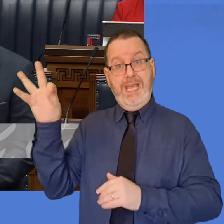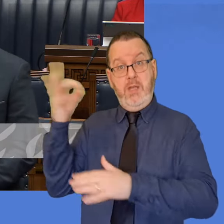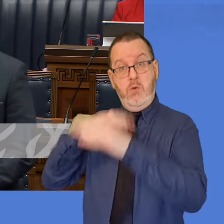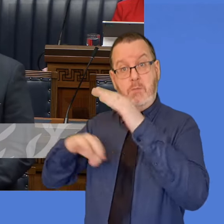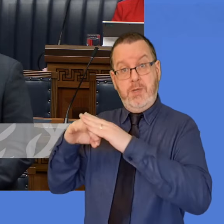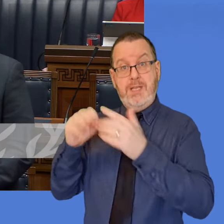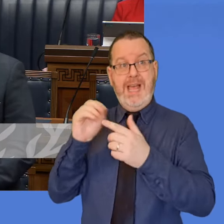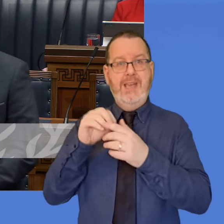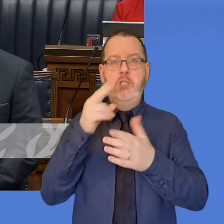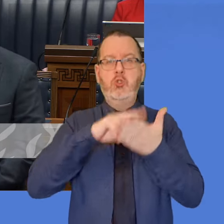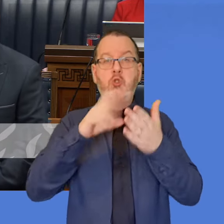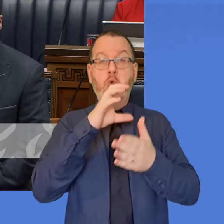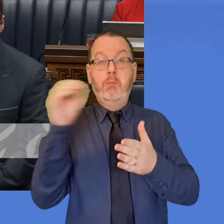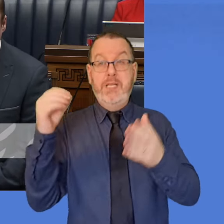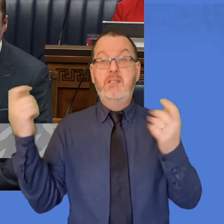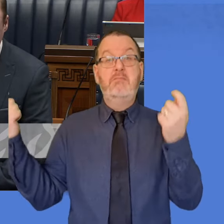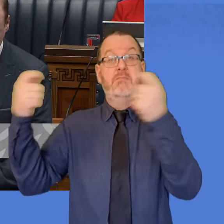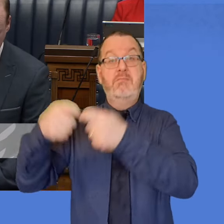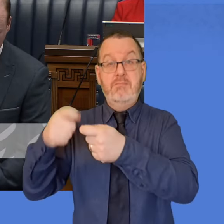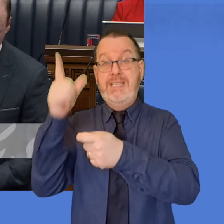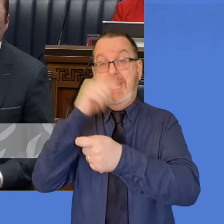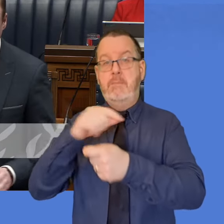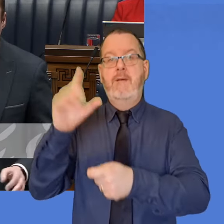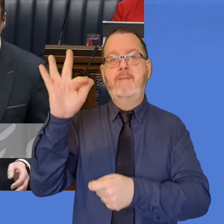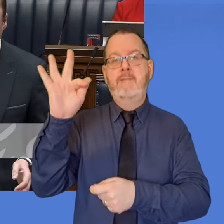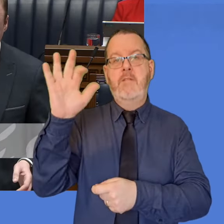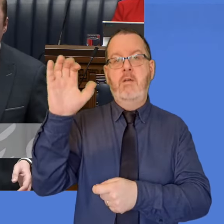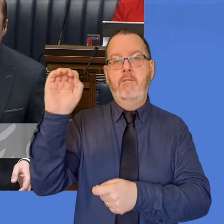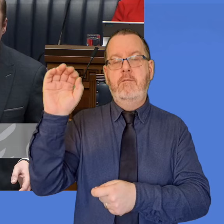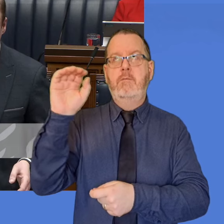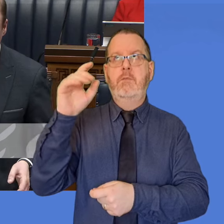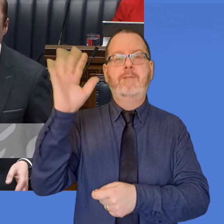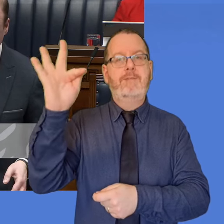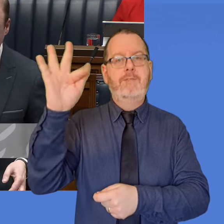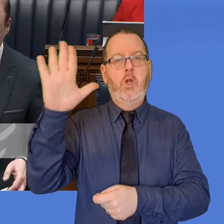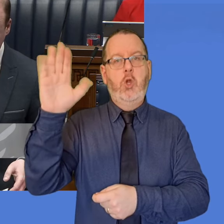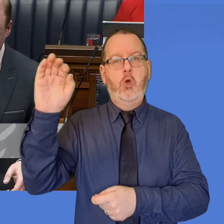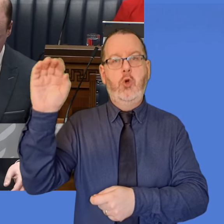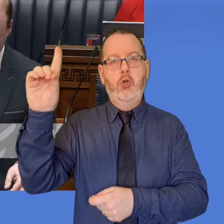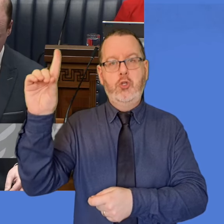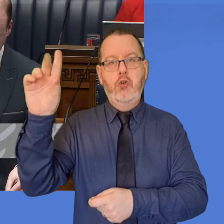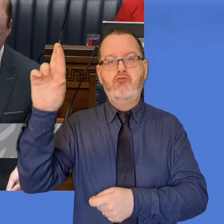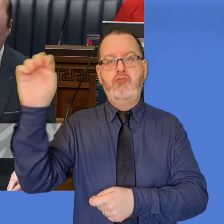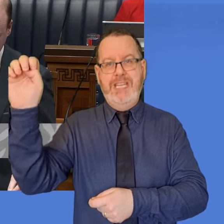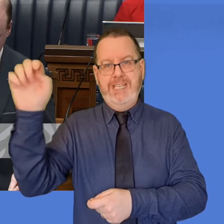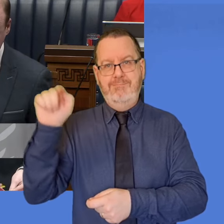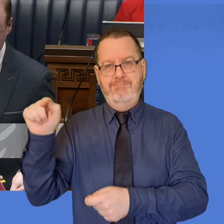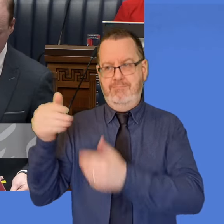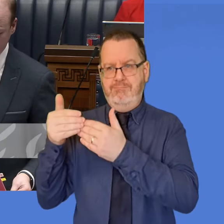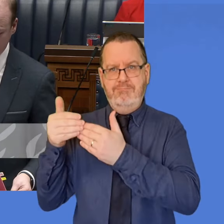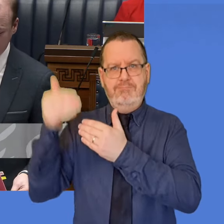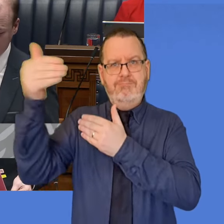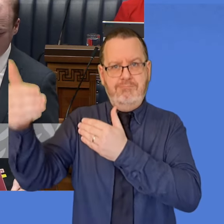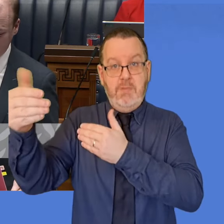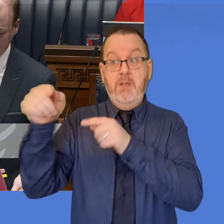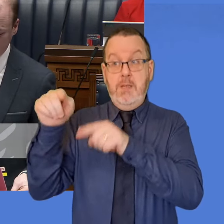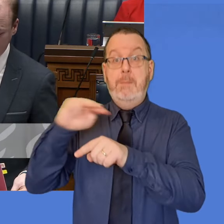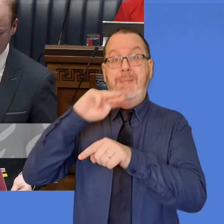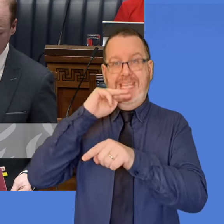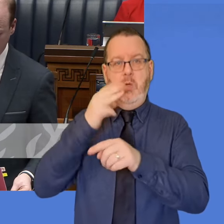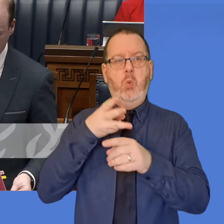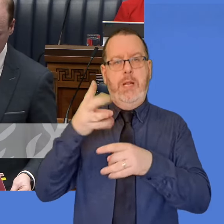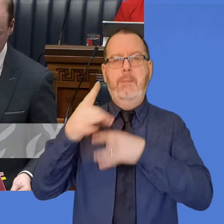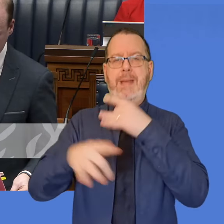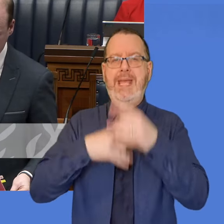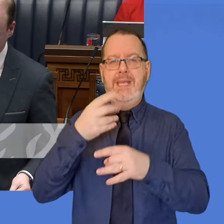which will run until 2039. That programme exists to improve the availability and affordability of flood insurance for people who